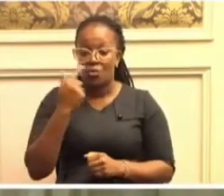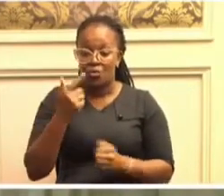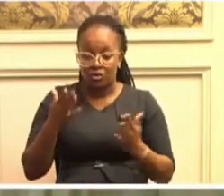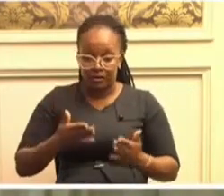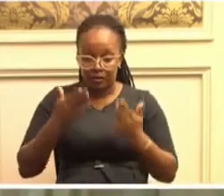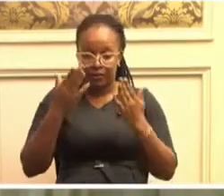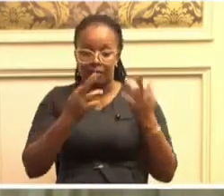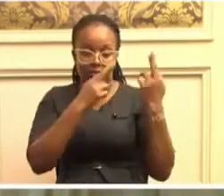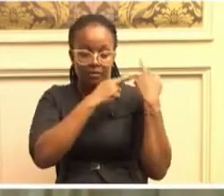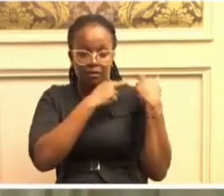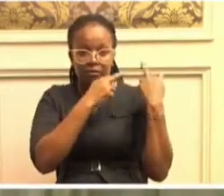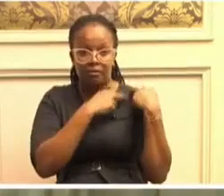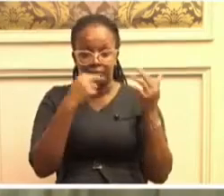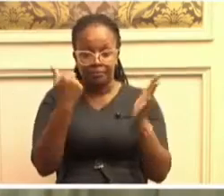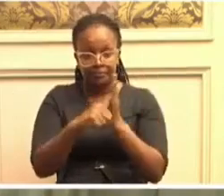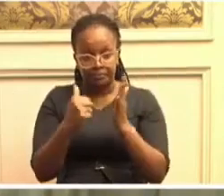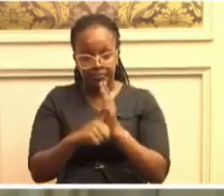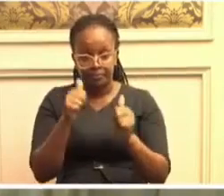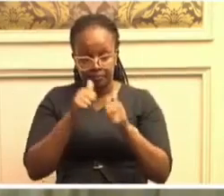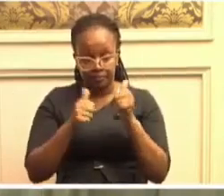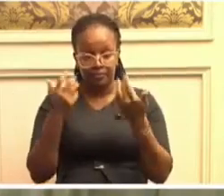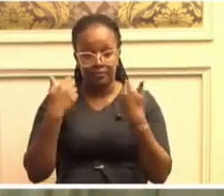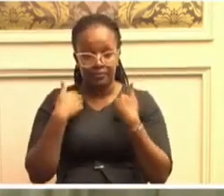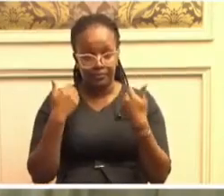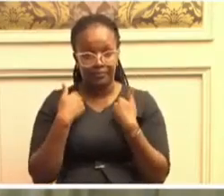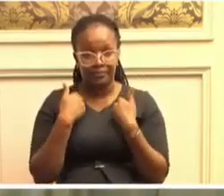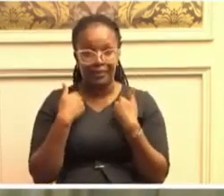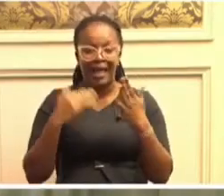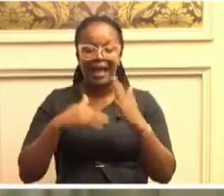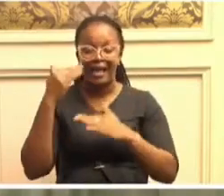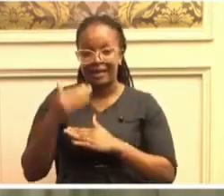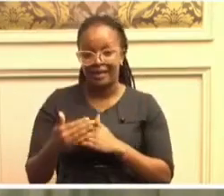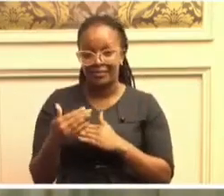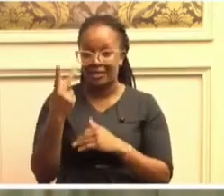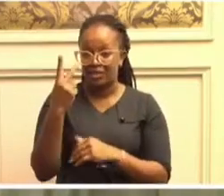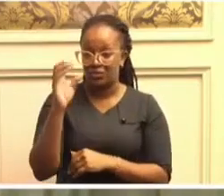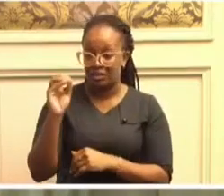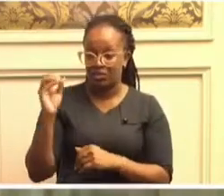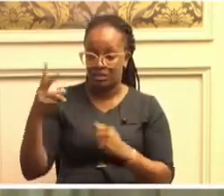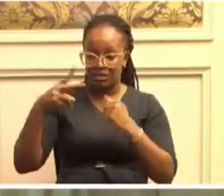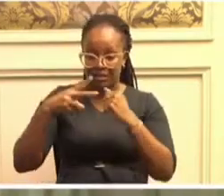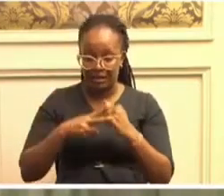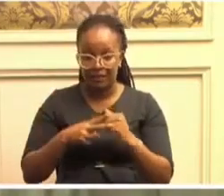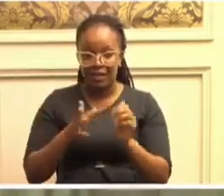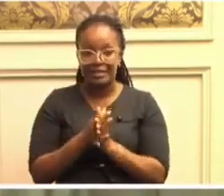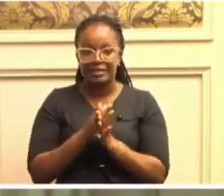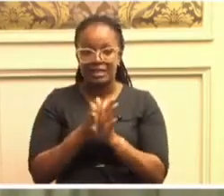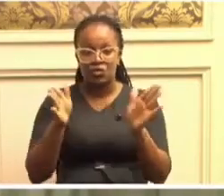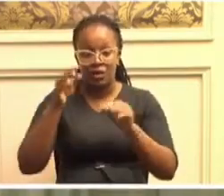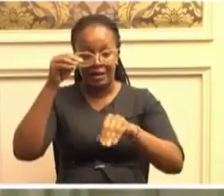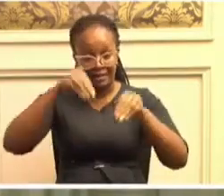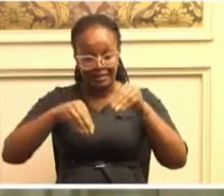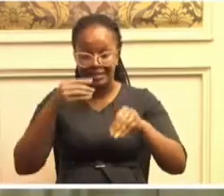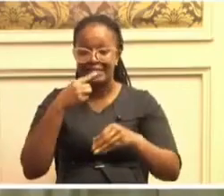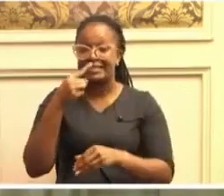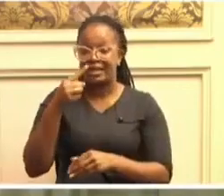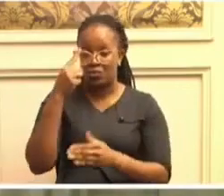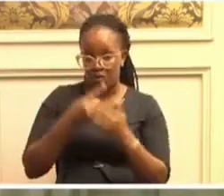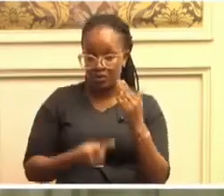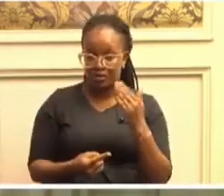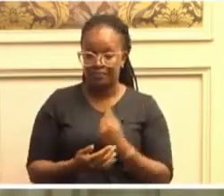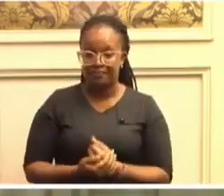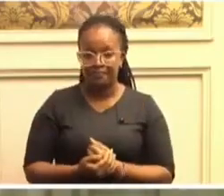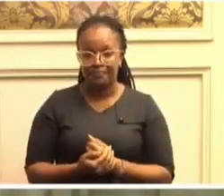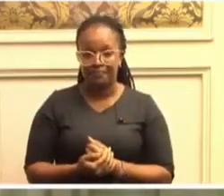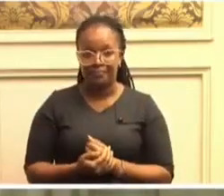to the problem that bedeviled us after the contested 2007 general election, said this in his